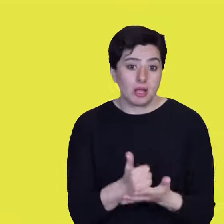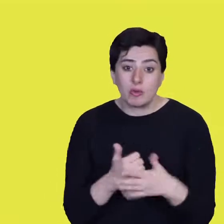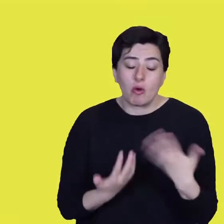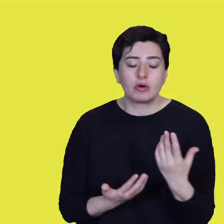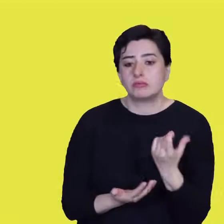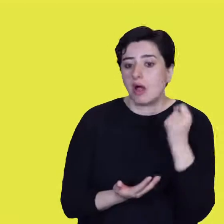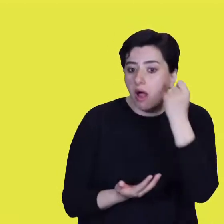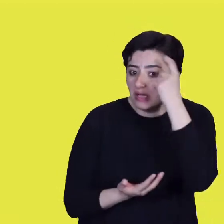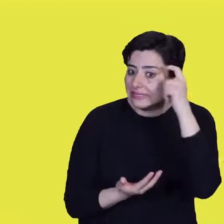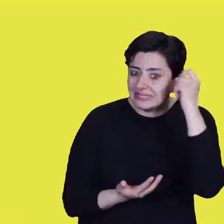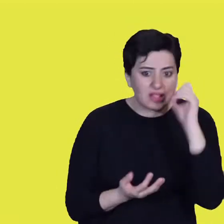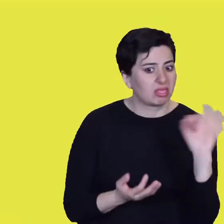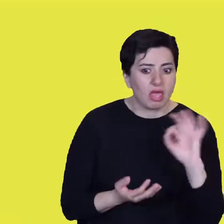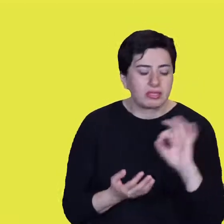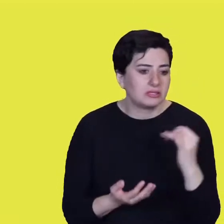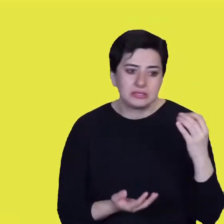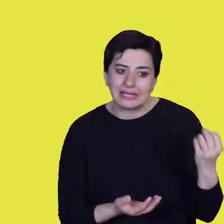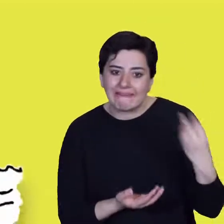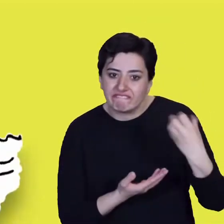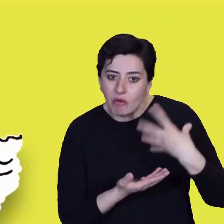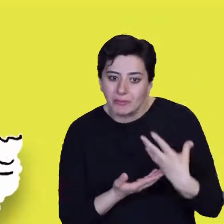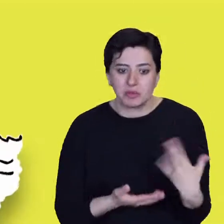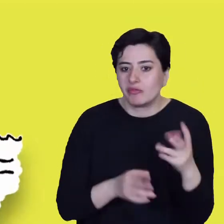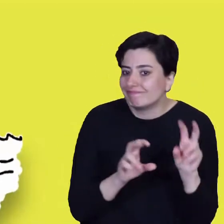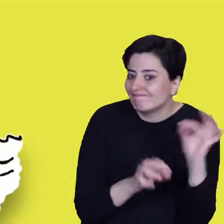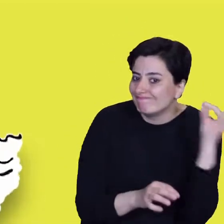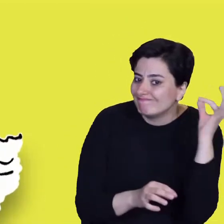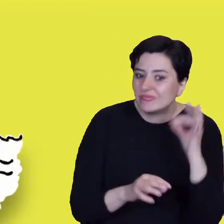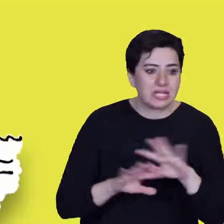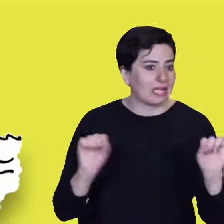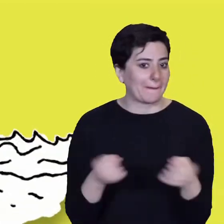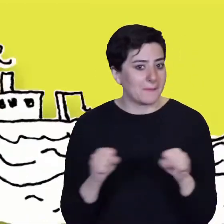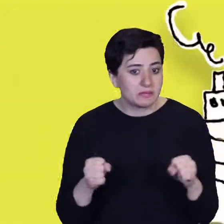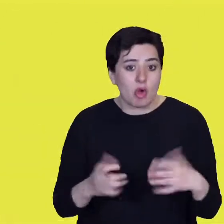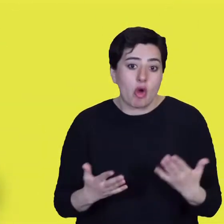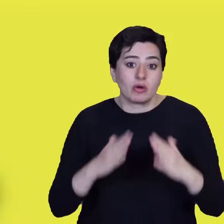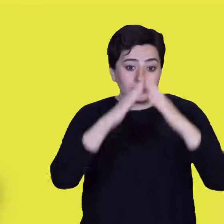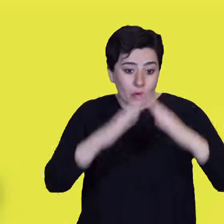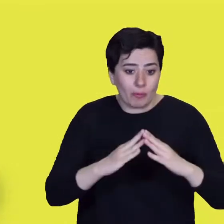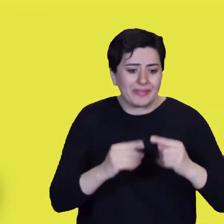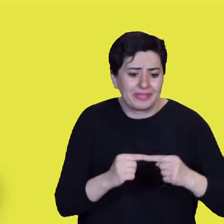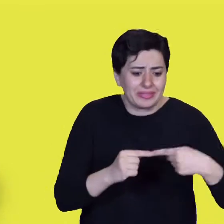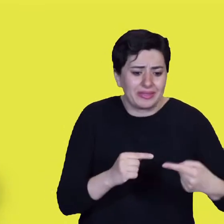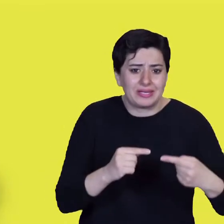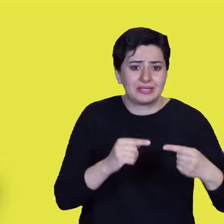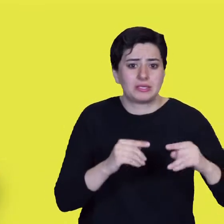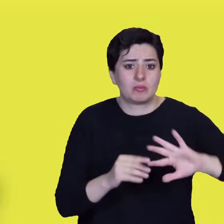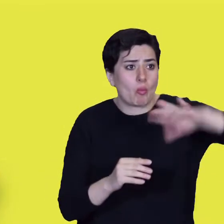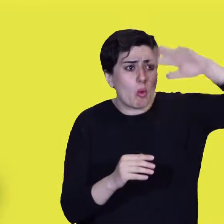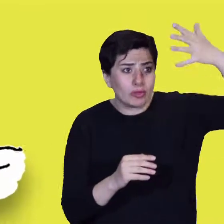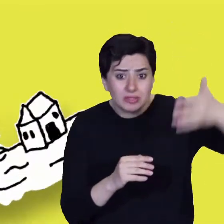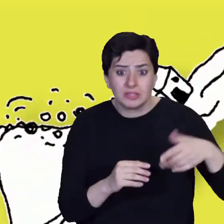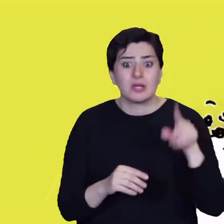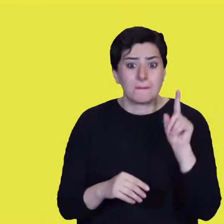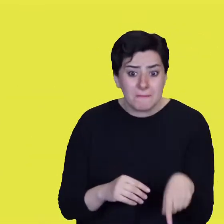understand the messages on the radio. Living right by the river in badly constructed buildings might make you vulnerable. And